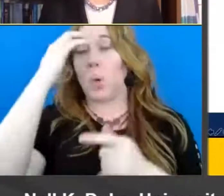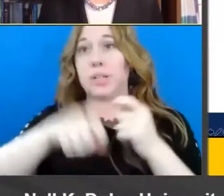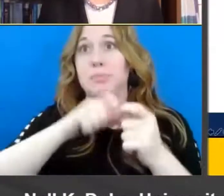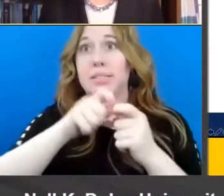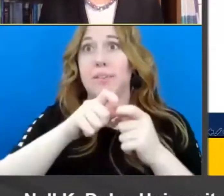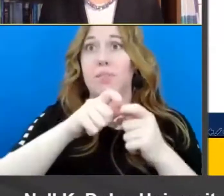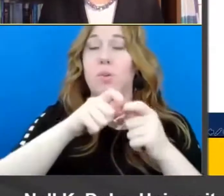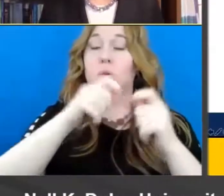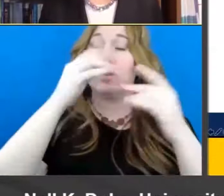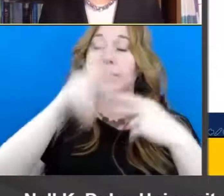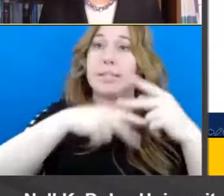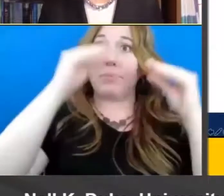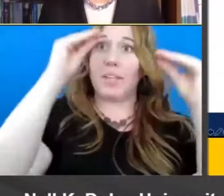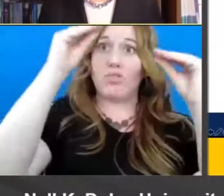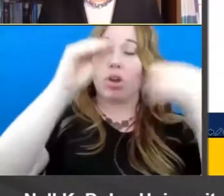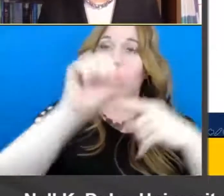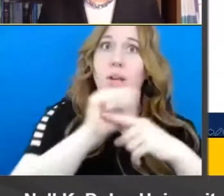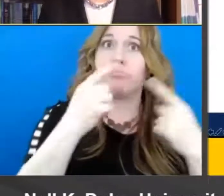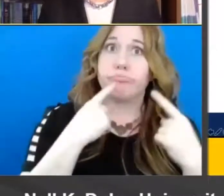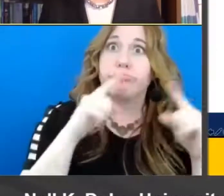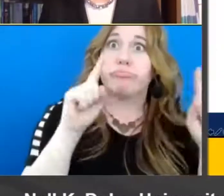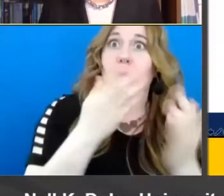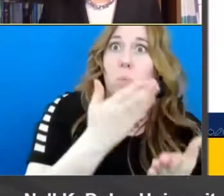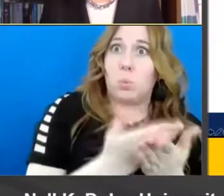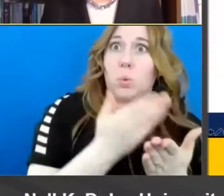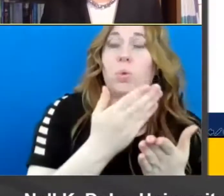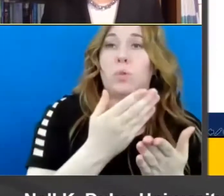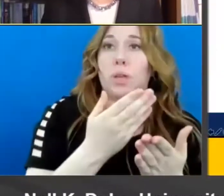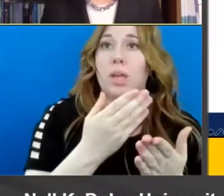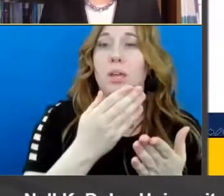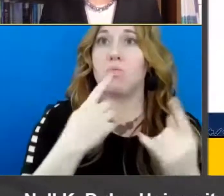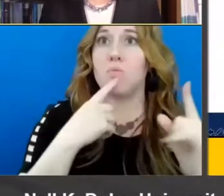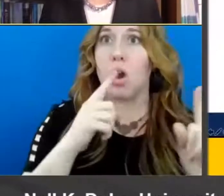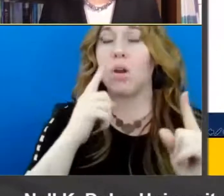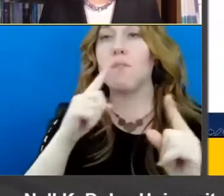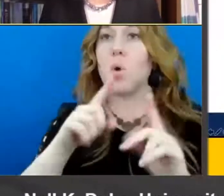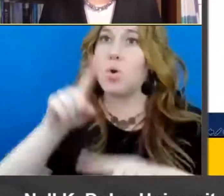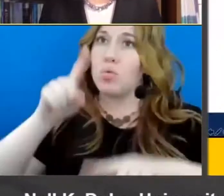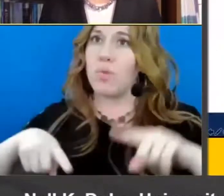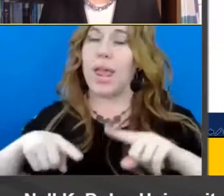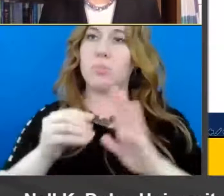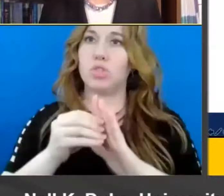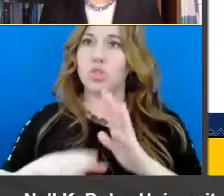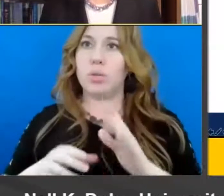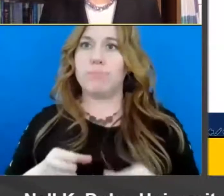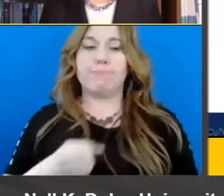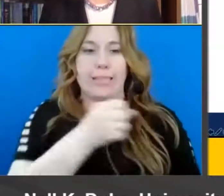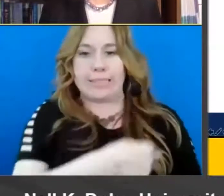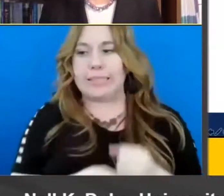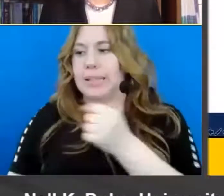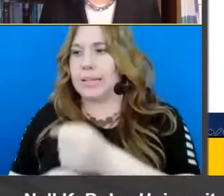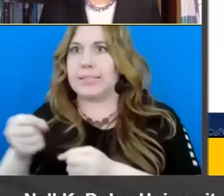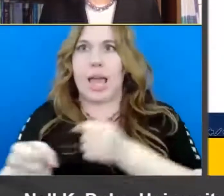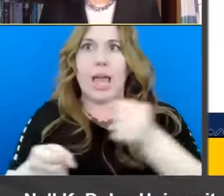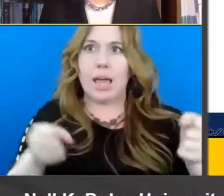be effective in scientific research studies in which children were randomly assigned or students were randomly assigned to one instructional approach or another um i see i believe have a